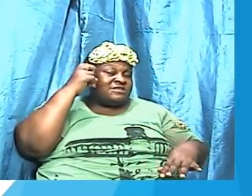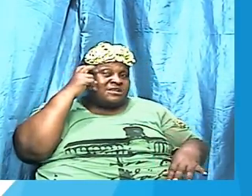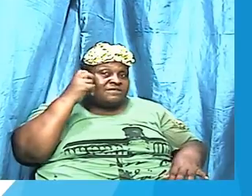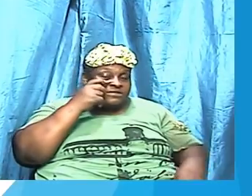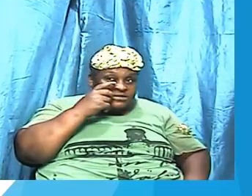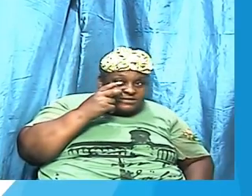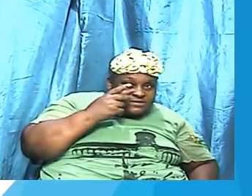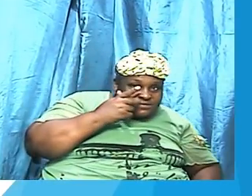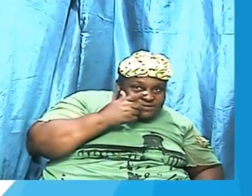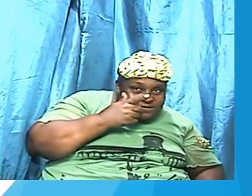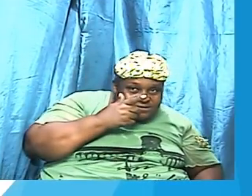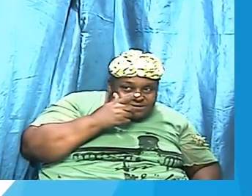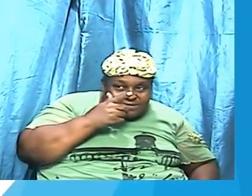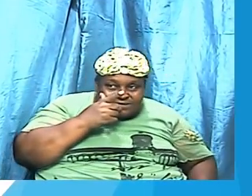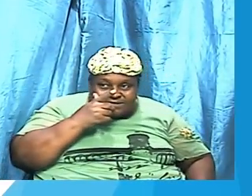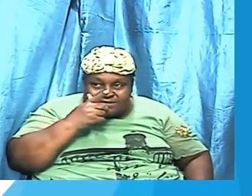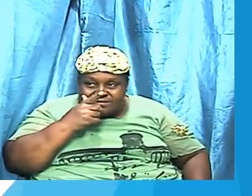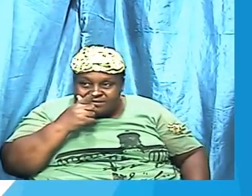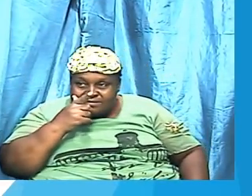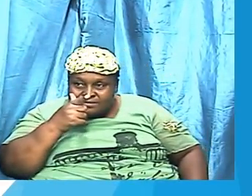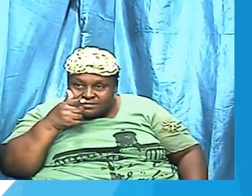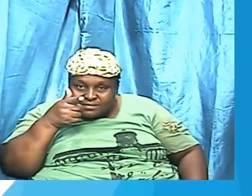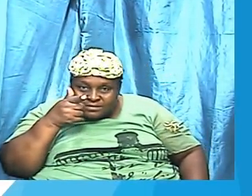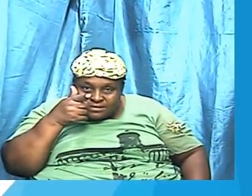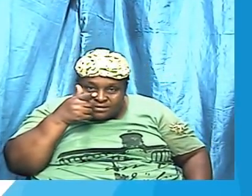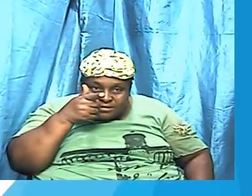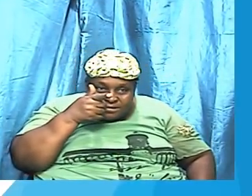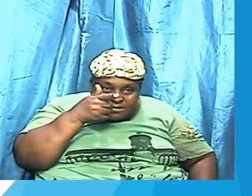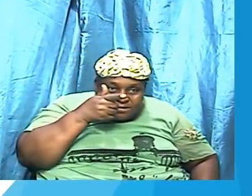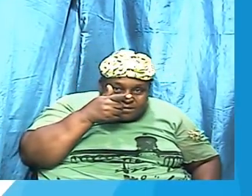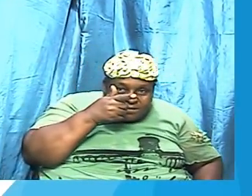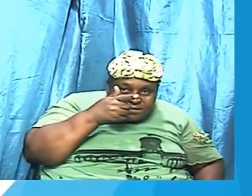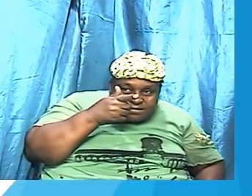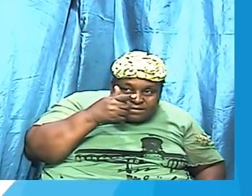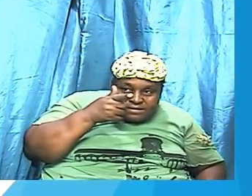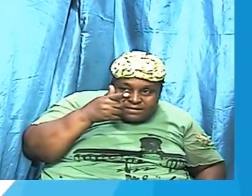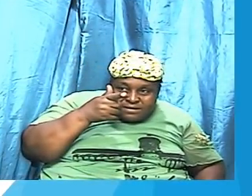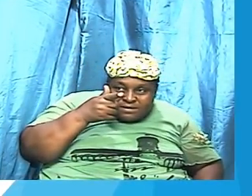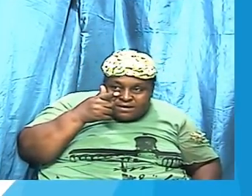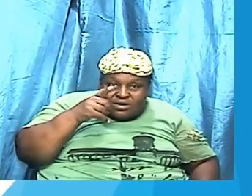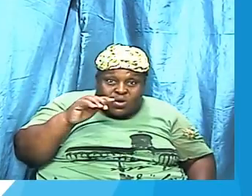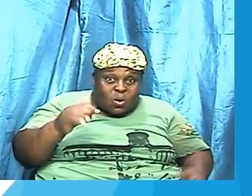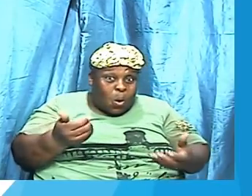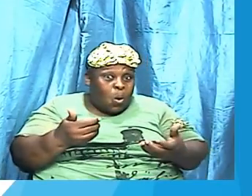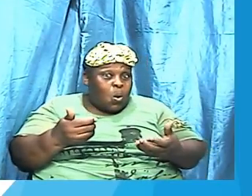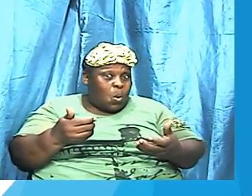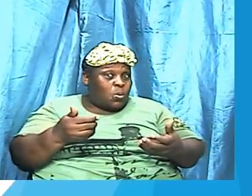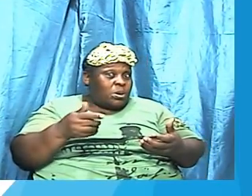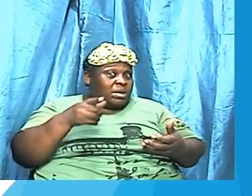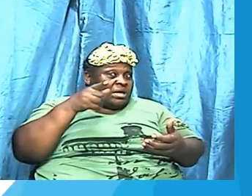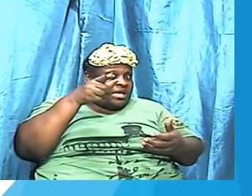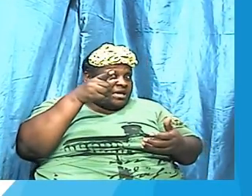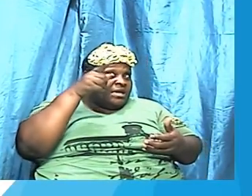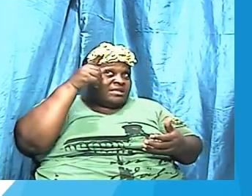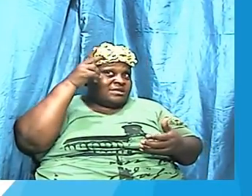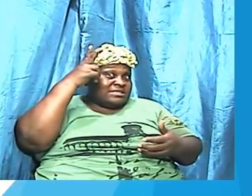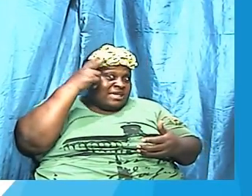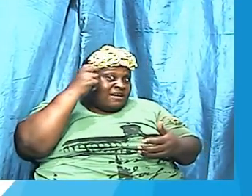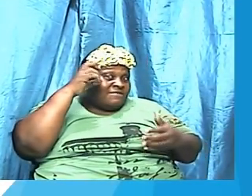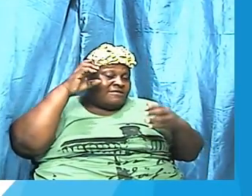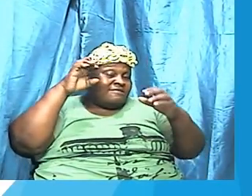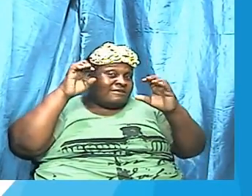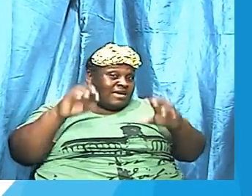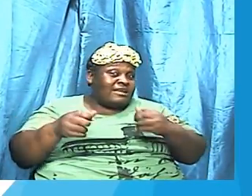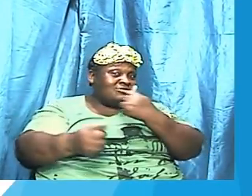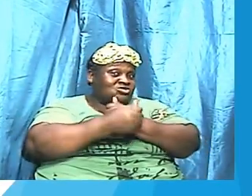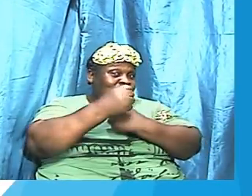get the upper hand of you. So believe it or not, your job might be your battleground. Believe